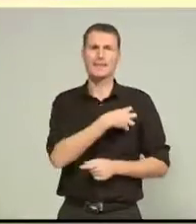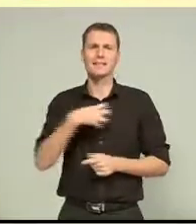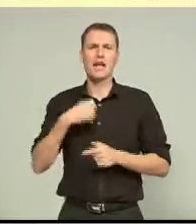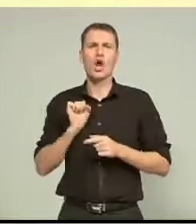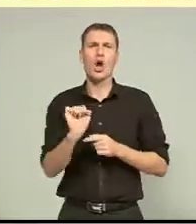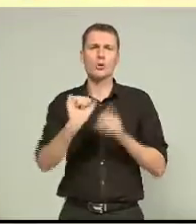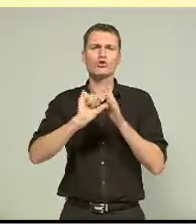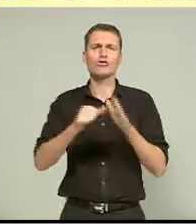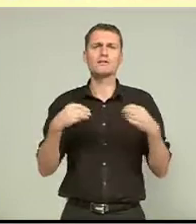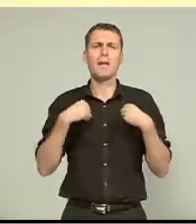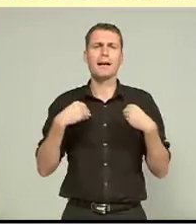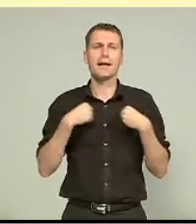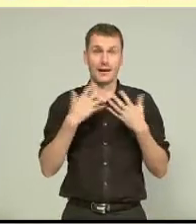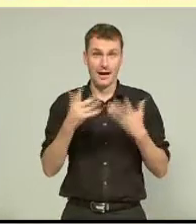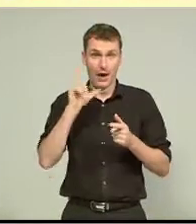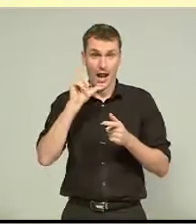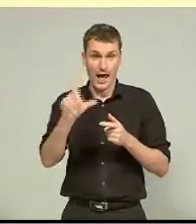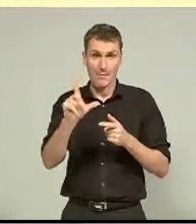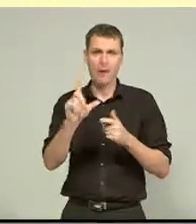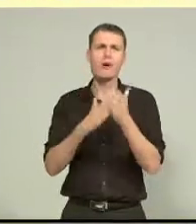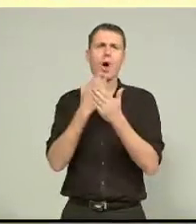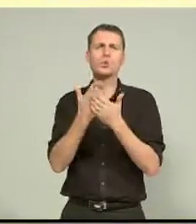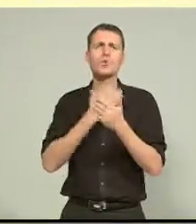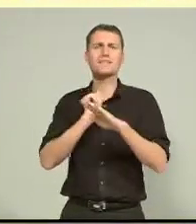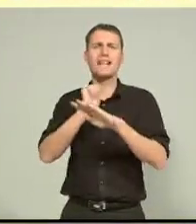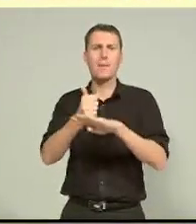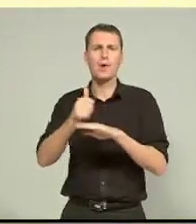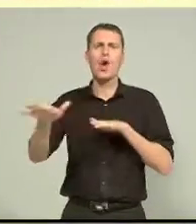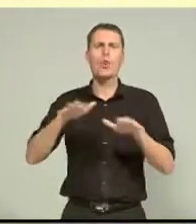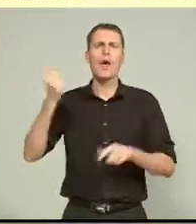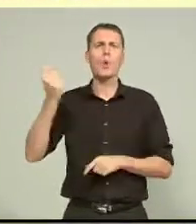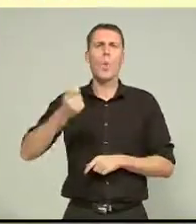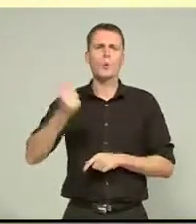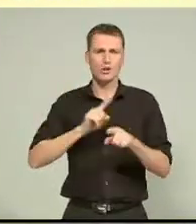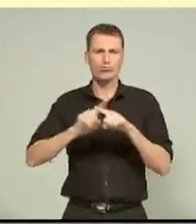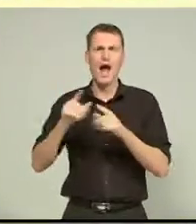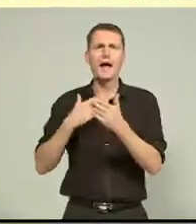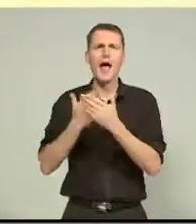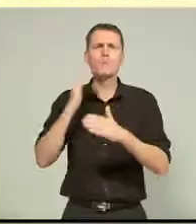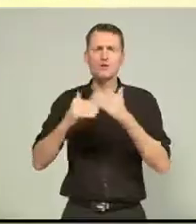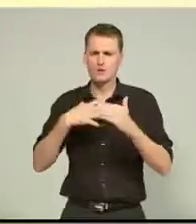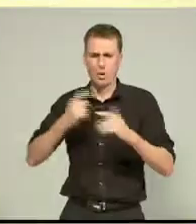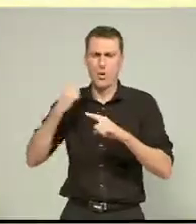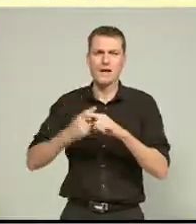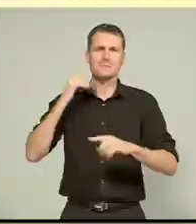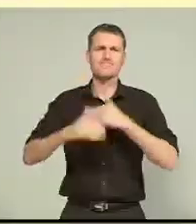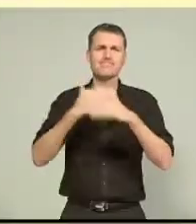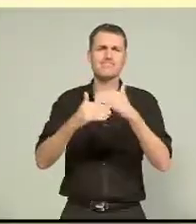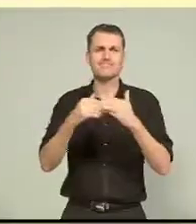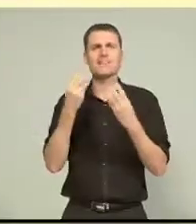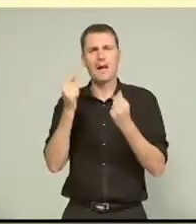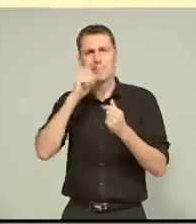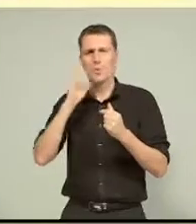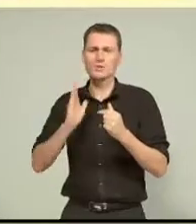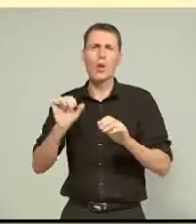Labour's proposing to set up an earthquake court to speed up the claims process for Contabrians, still waiting for a resolution. We're